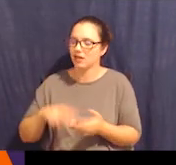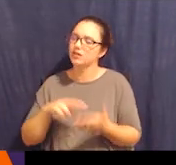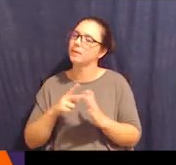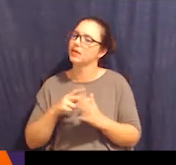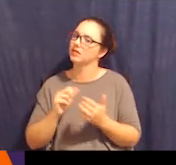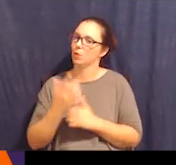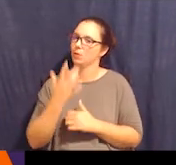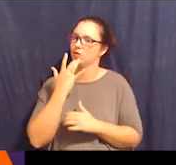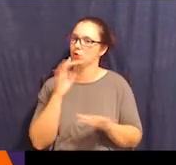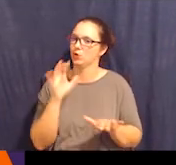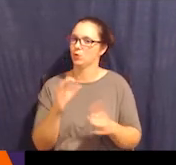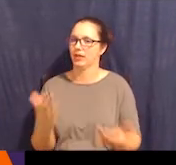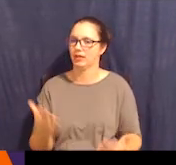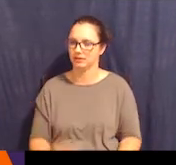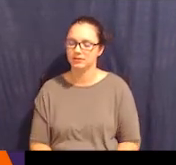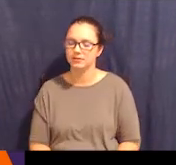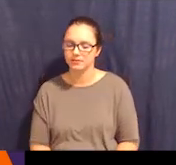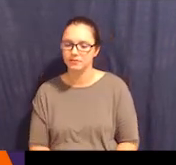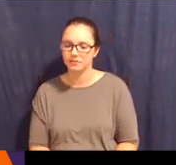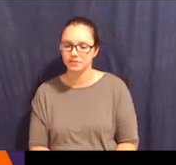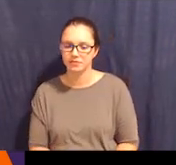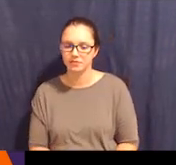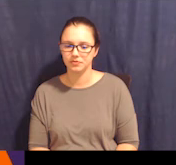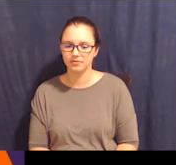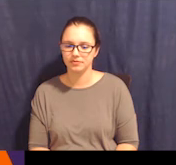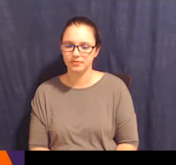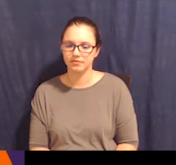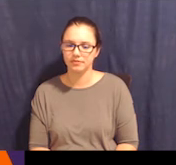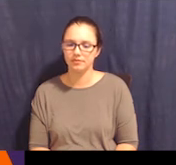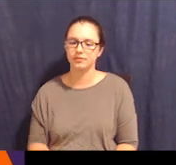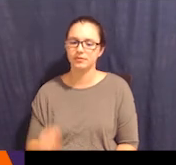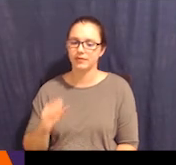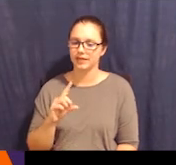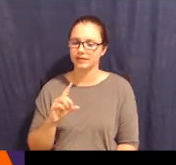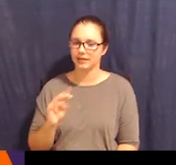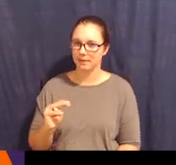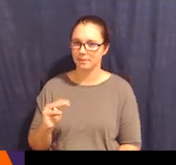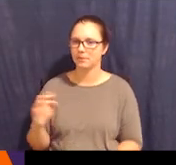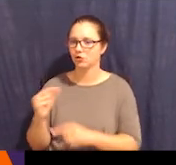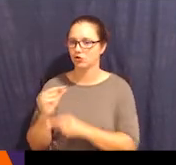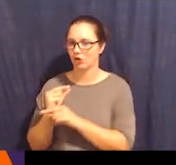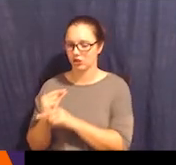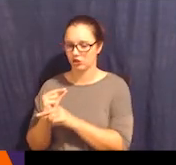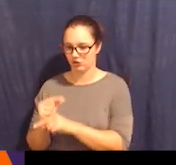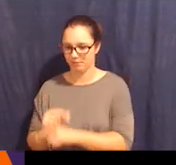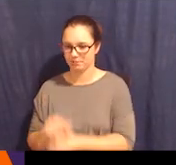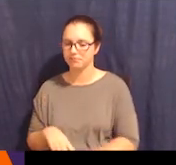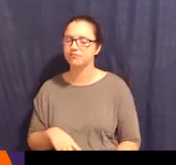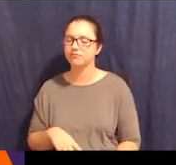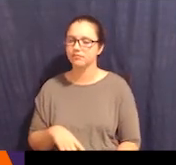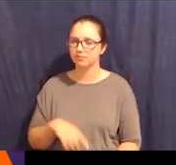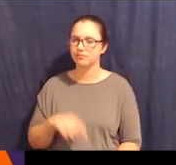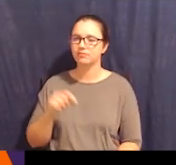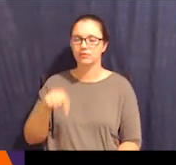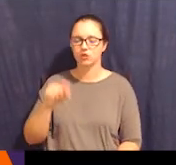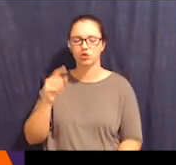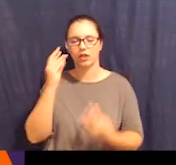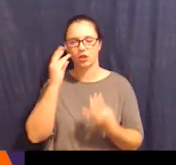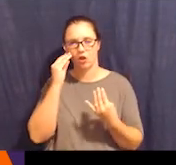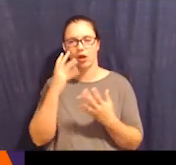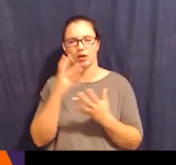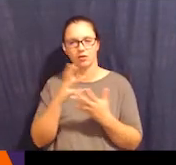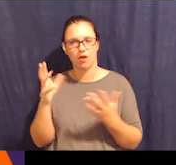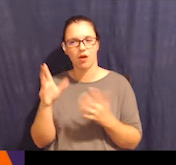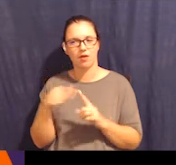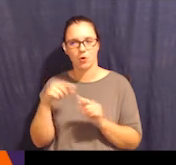SDM and guardianship. So this is one where I think we should be pretty thoughtful. So SDM can be a really great tool to